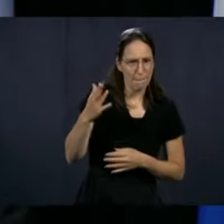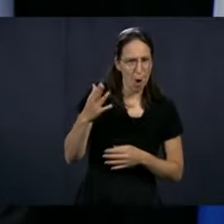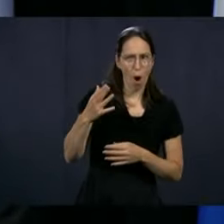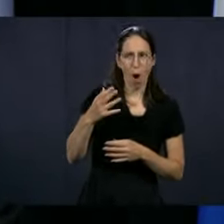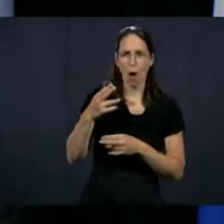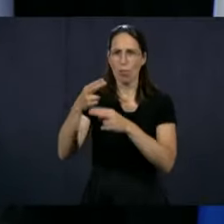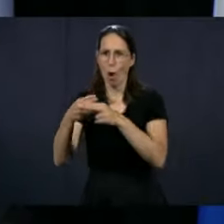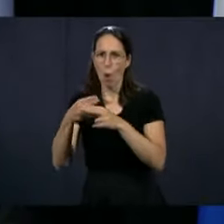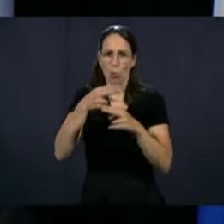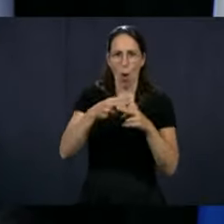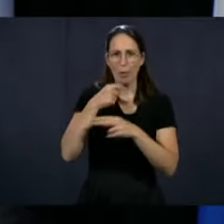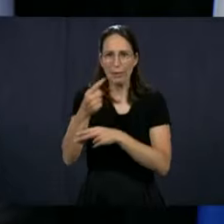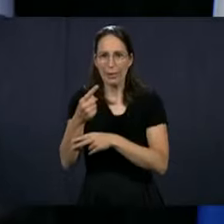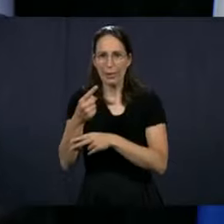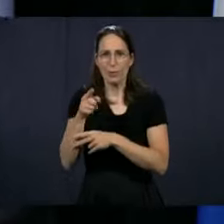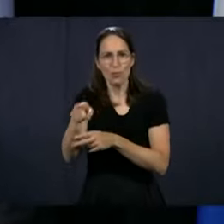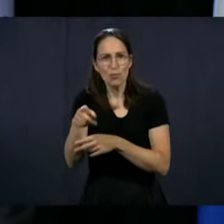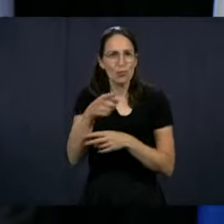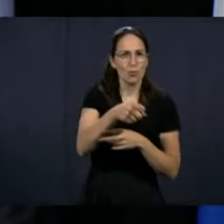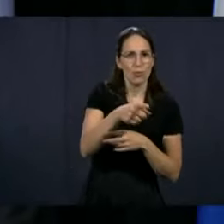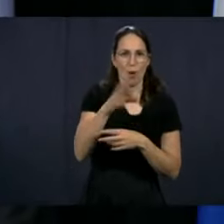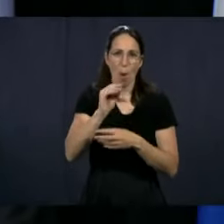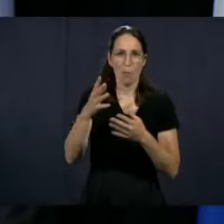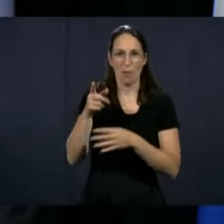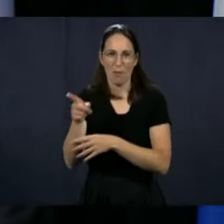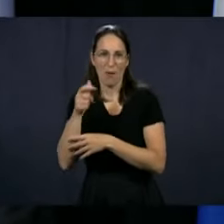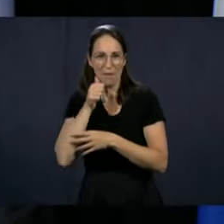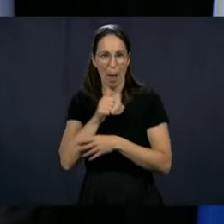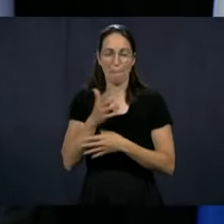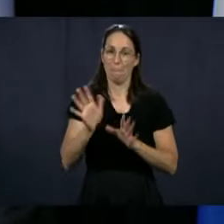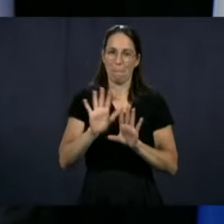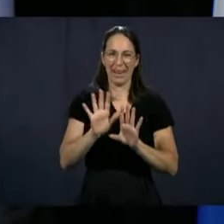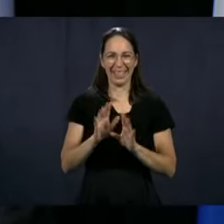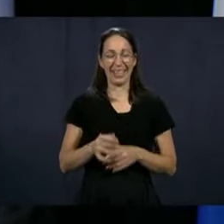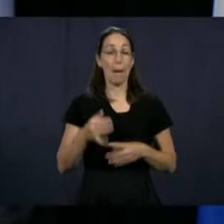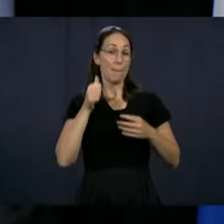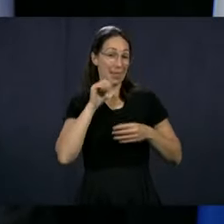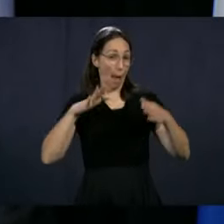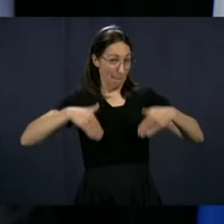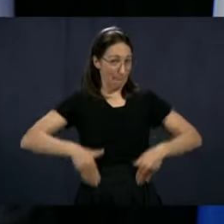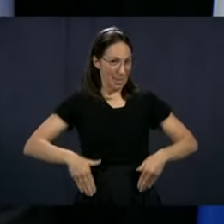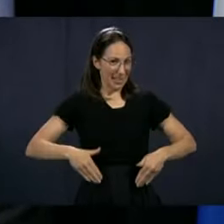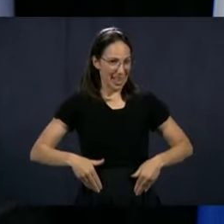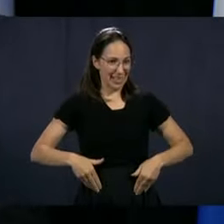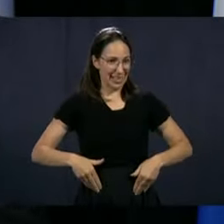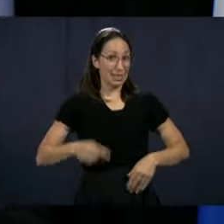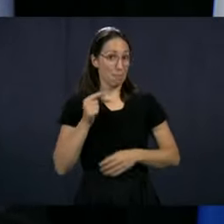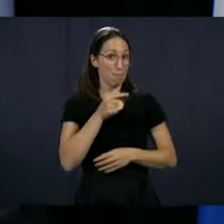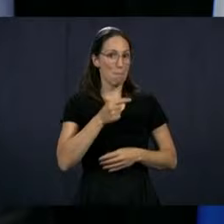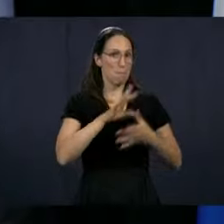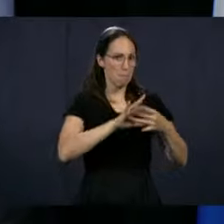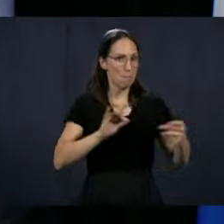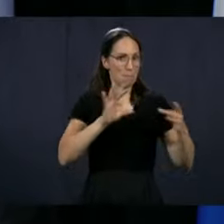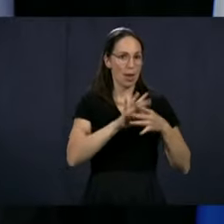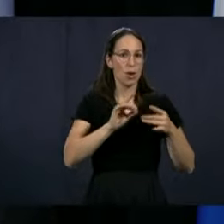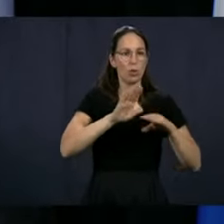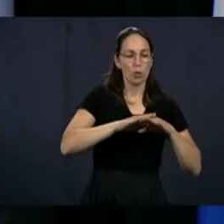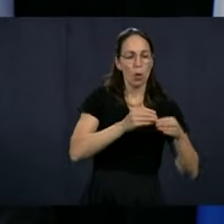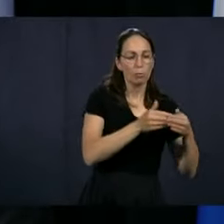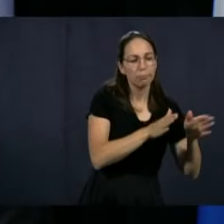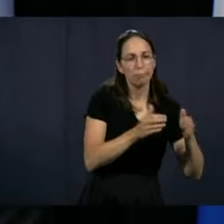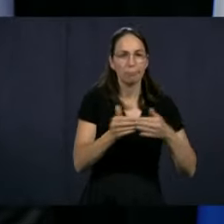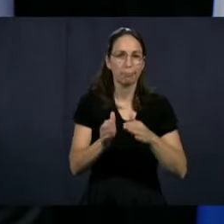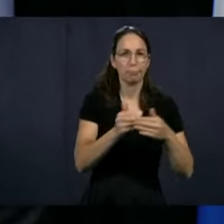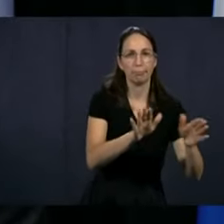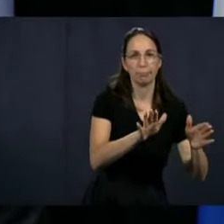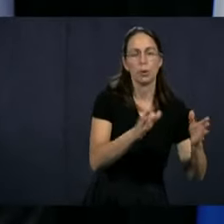doesn't like it when I say the informal you in French. So Madam Minister is going to talk to us about